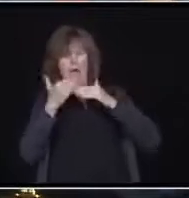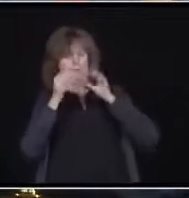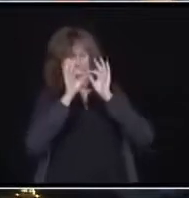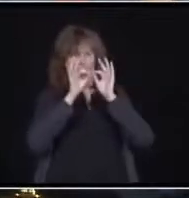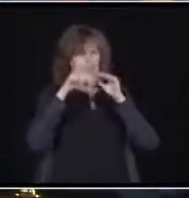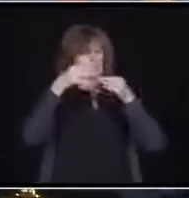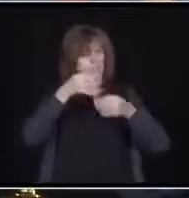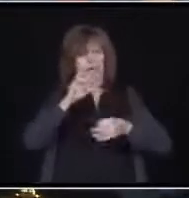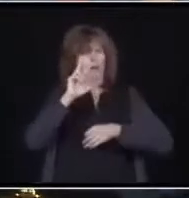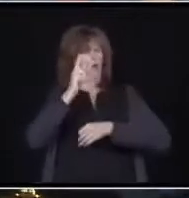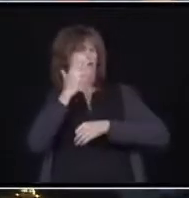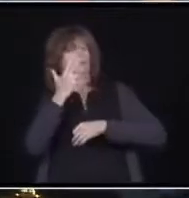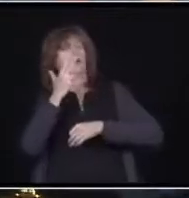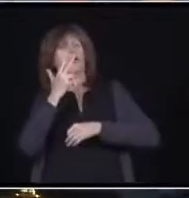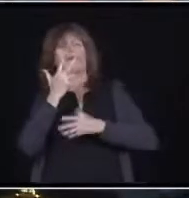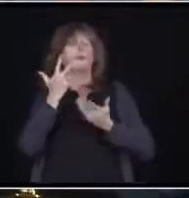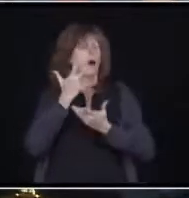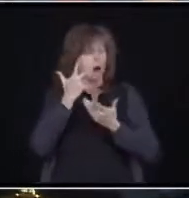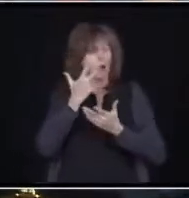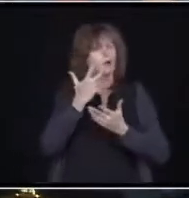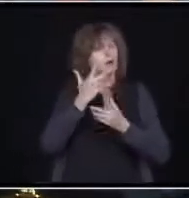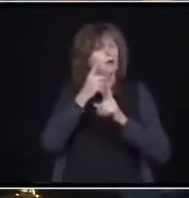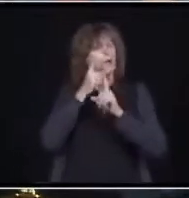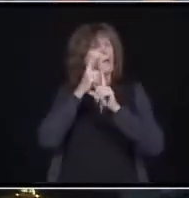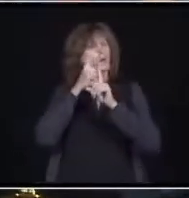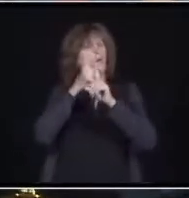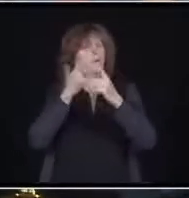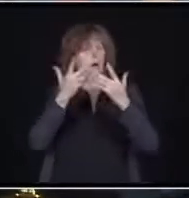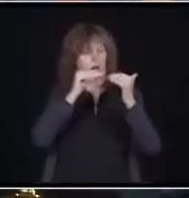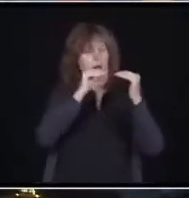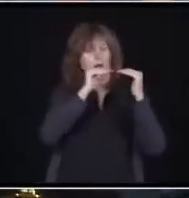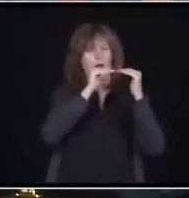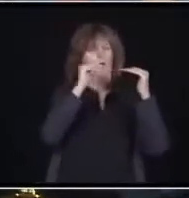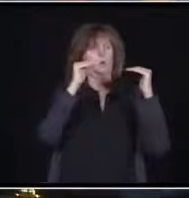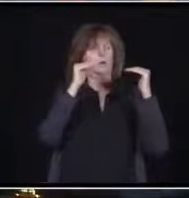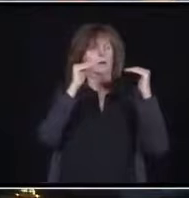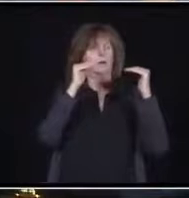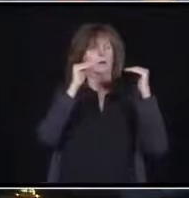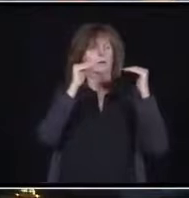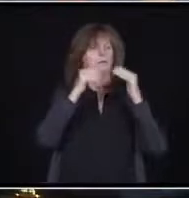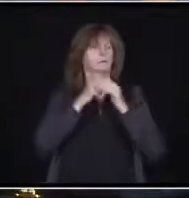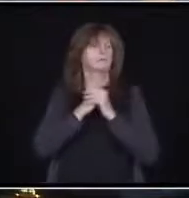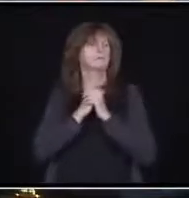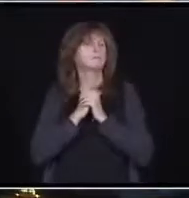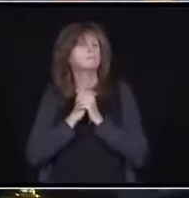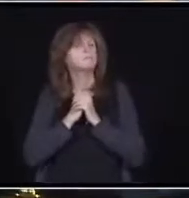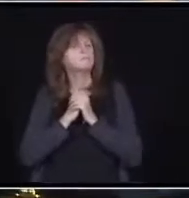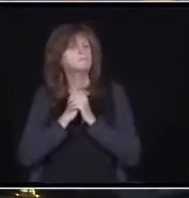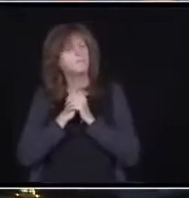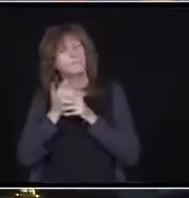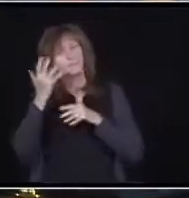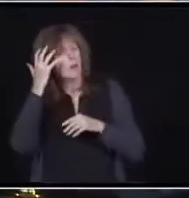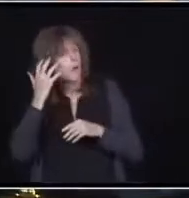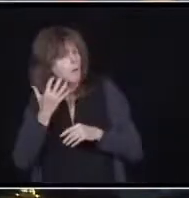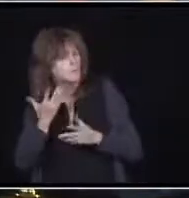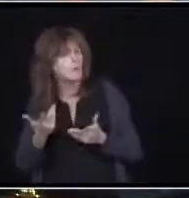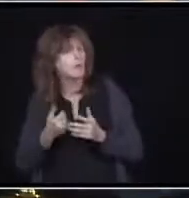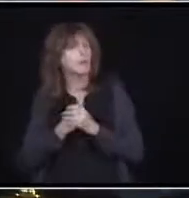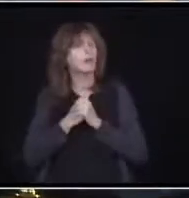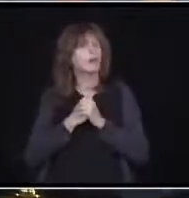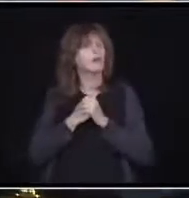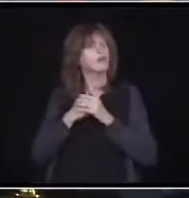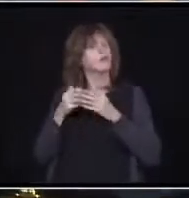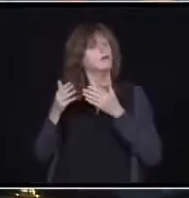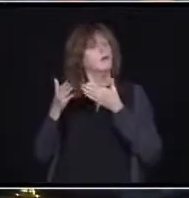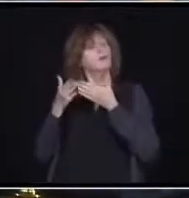a level of equity, I guess, amongst the different partners in the group with hospital workers generally tending